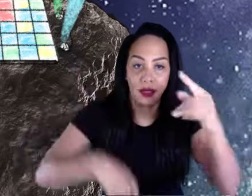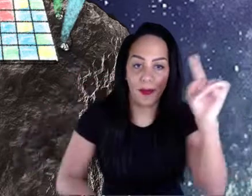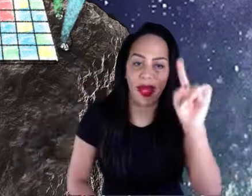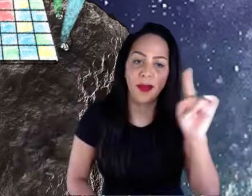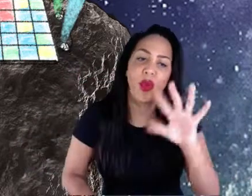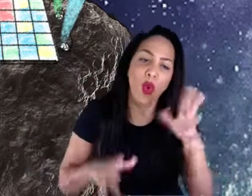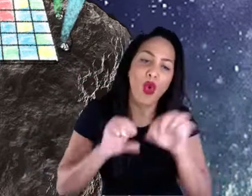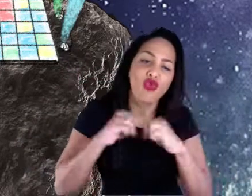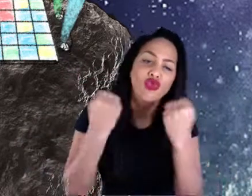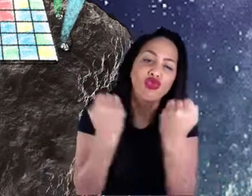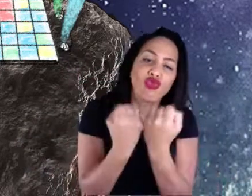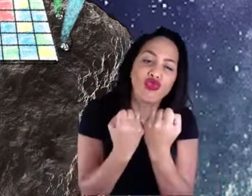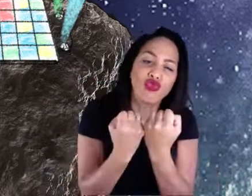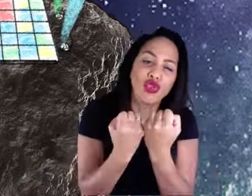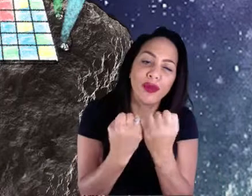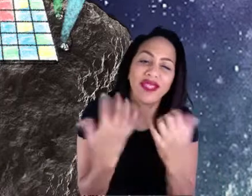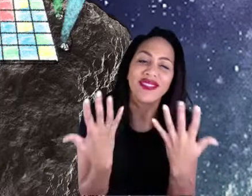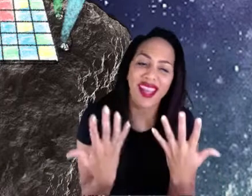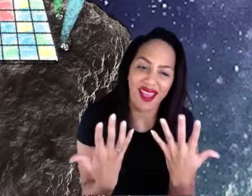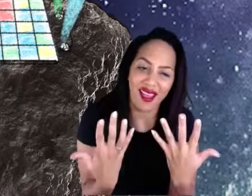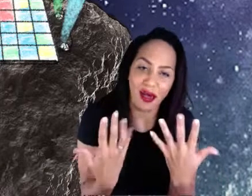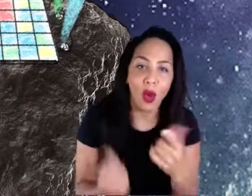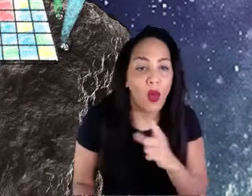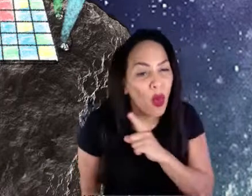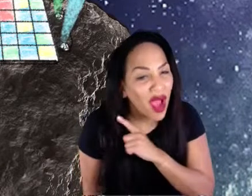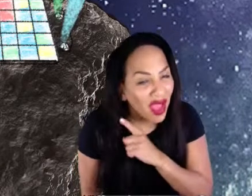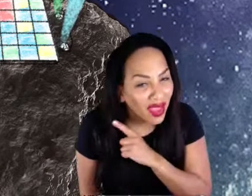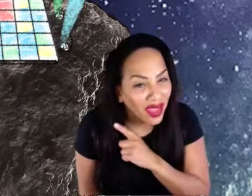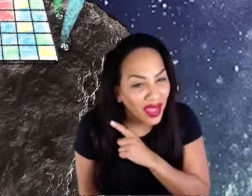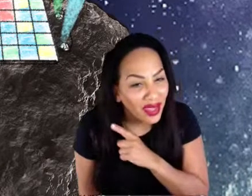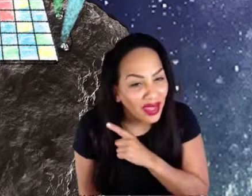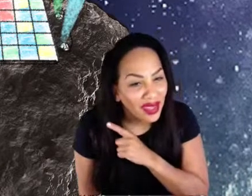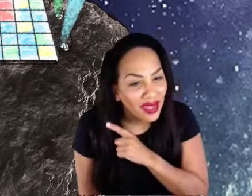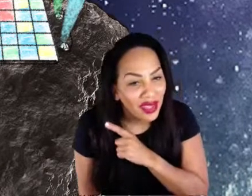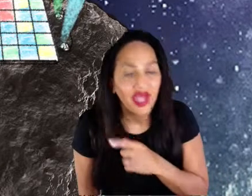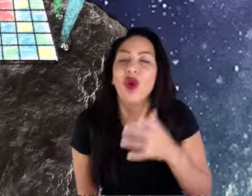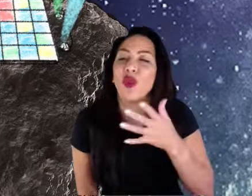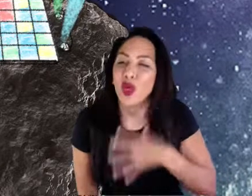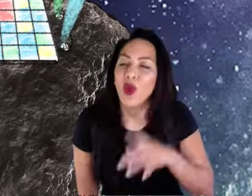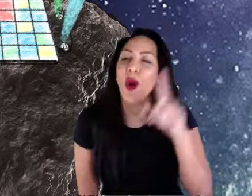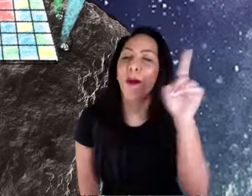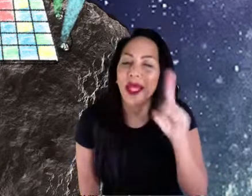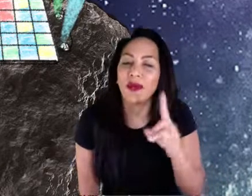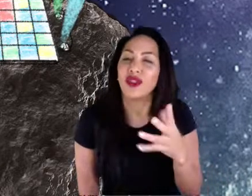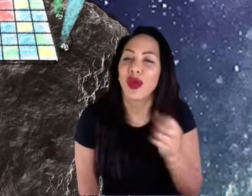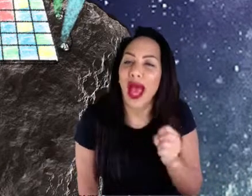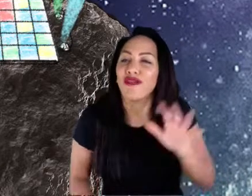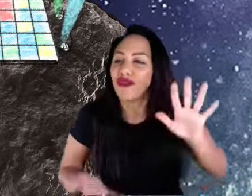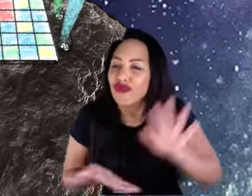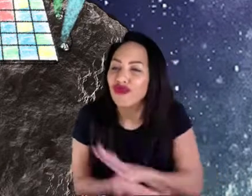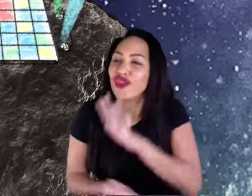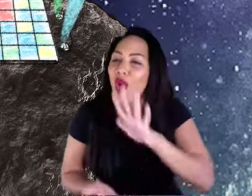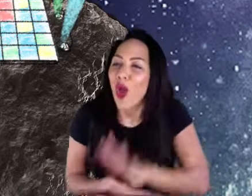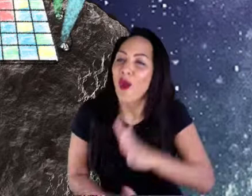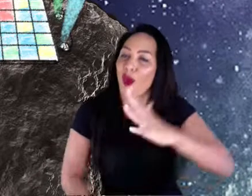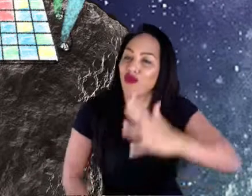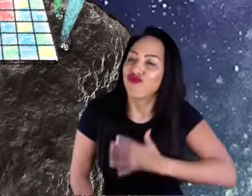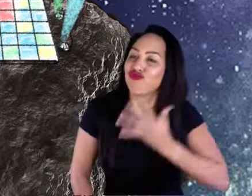want people to enjoy that wonderful kind of connection or conversation with one another. So